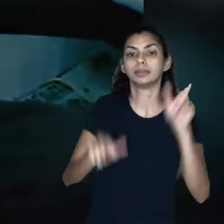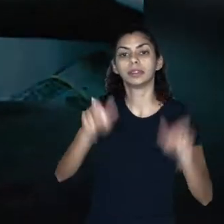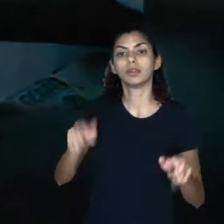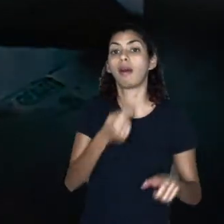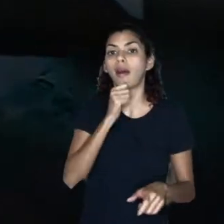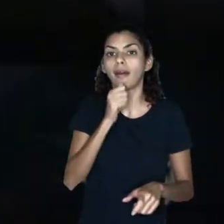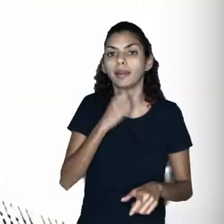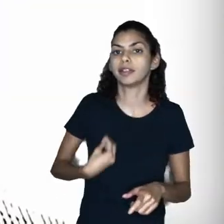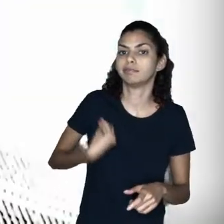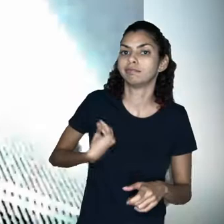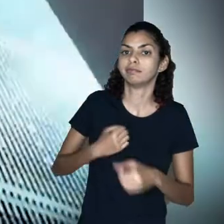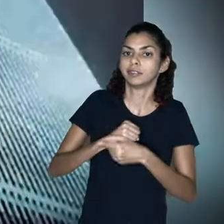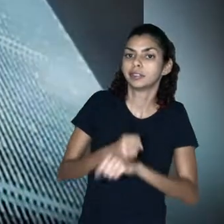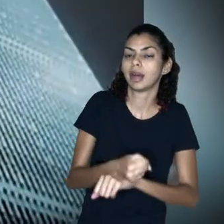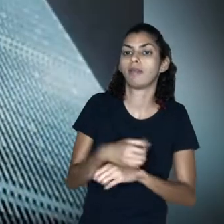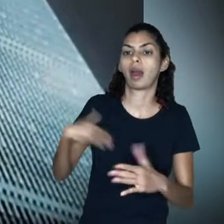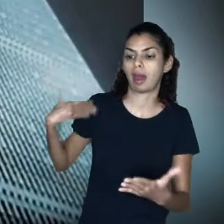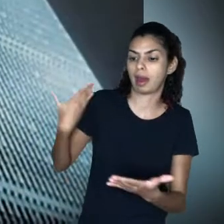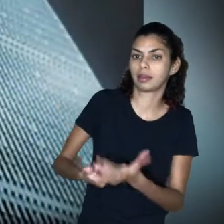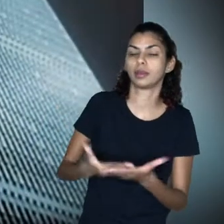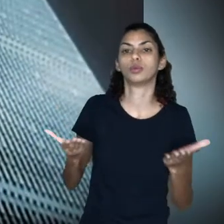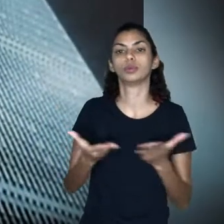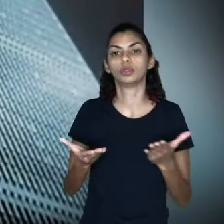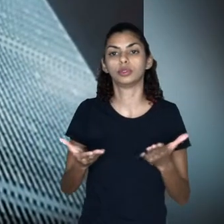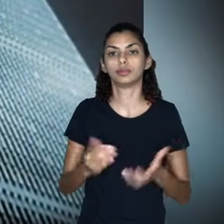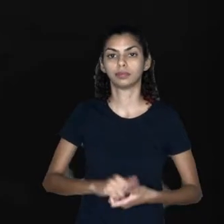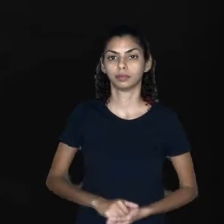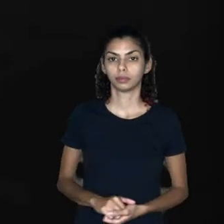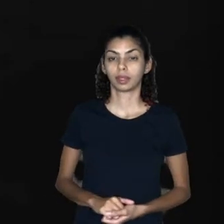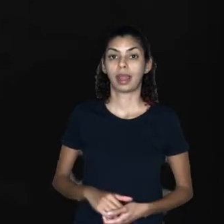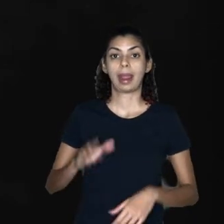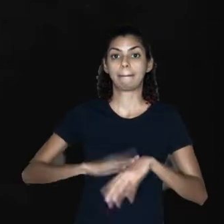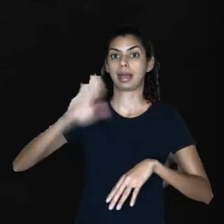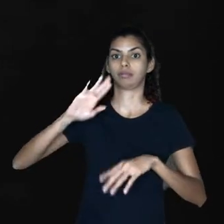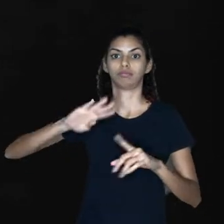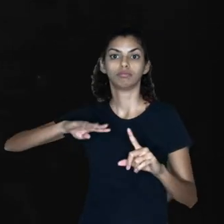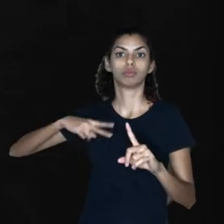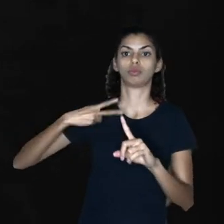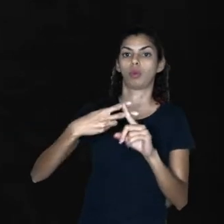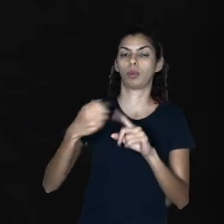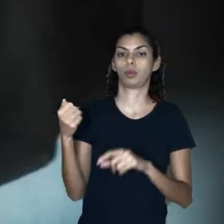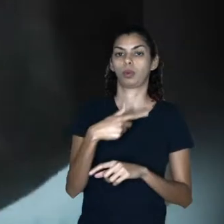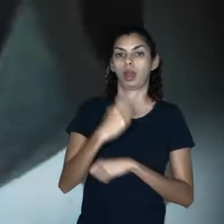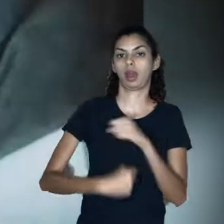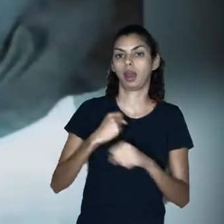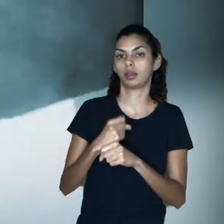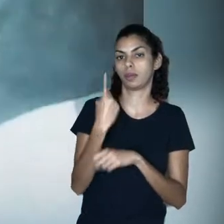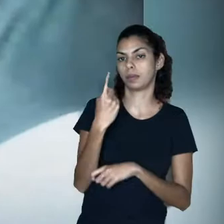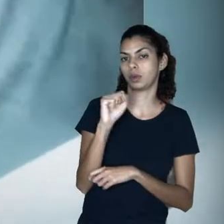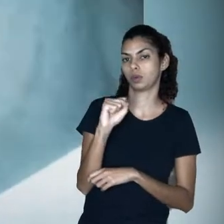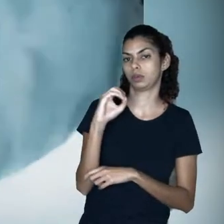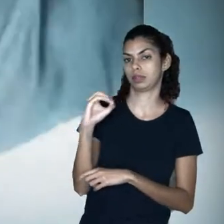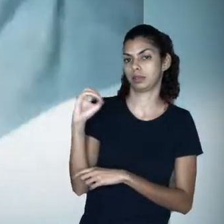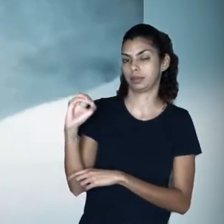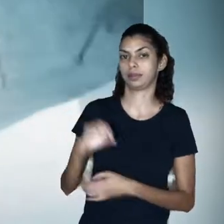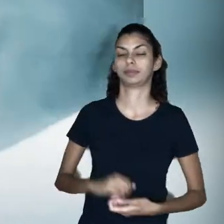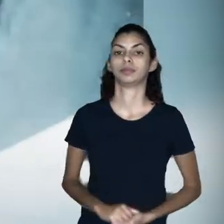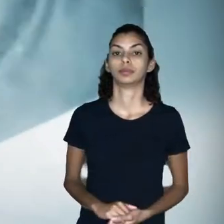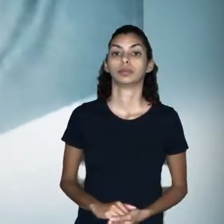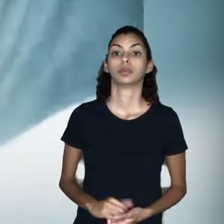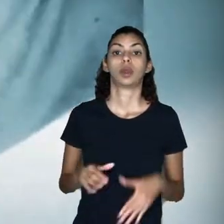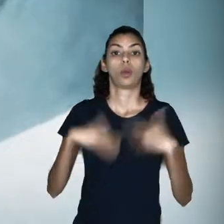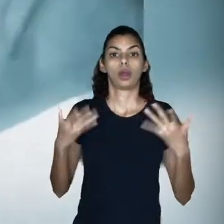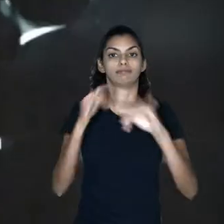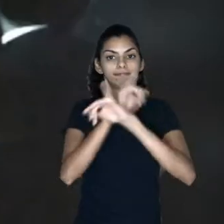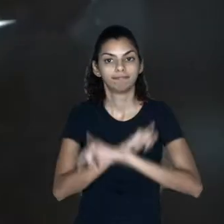The fact is, when it was signed, the Universal Declaration of Human Rights did not have the force of